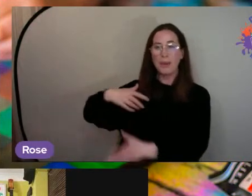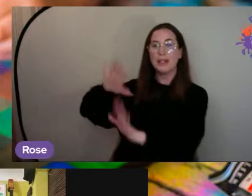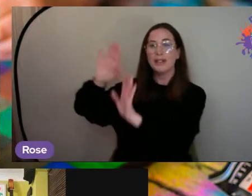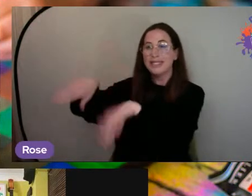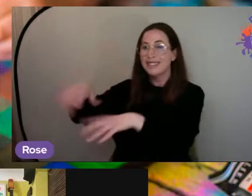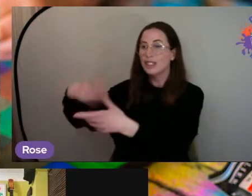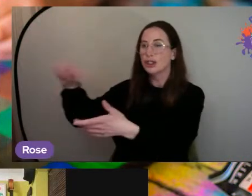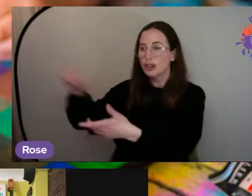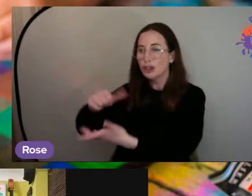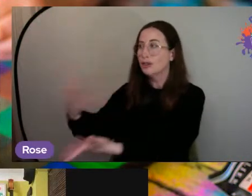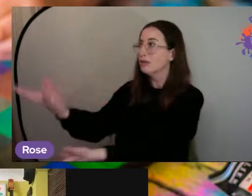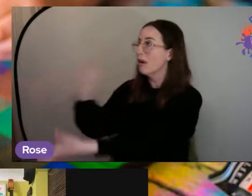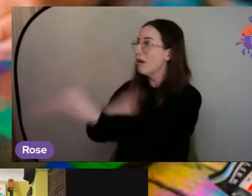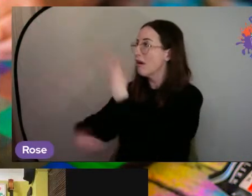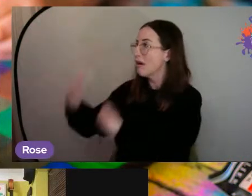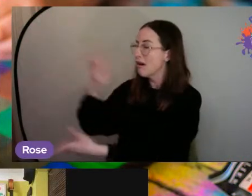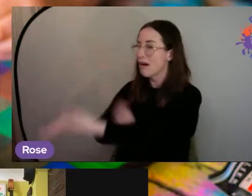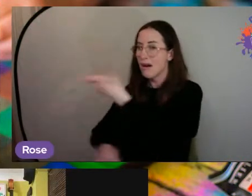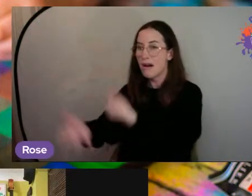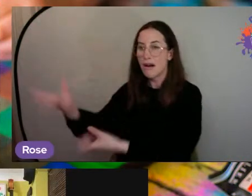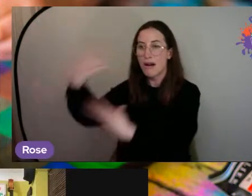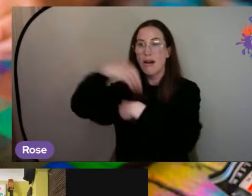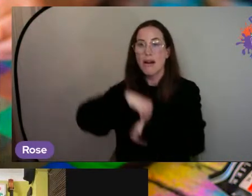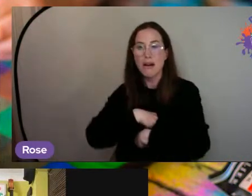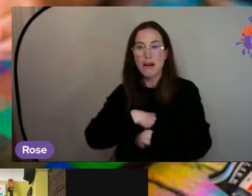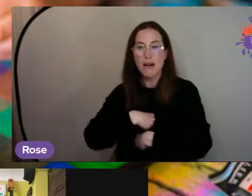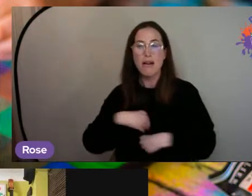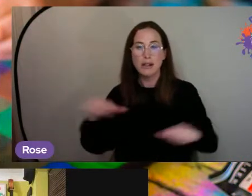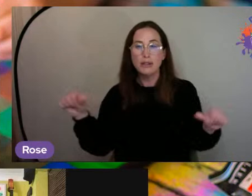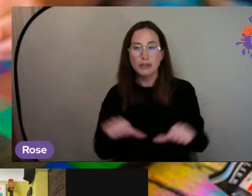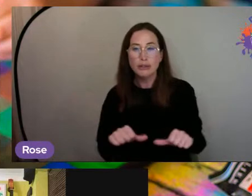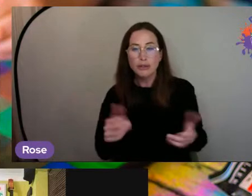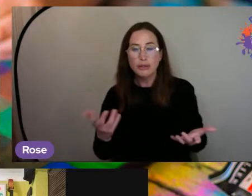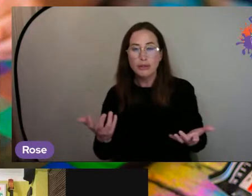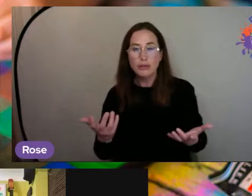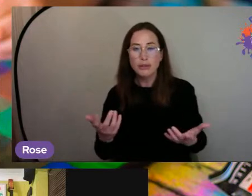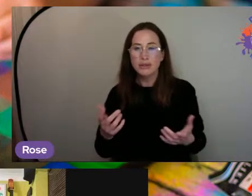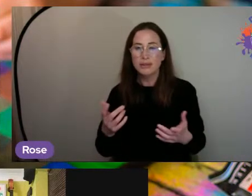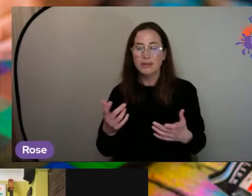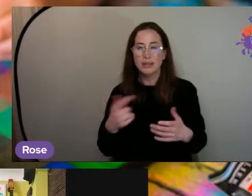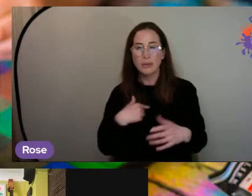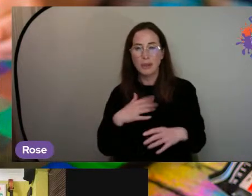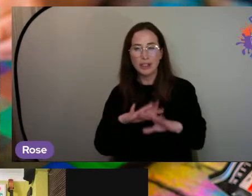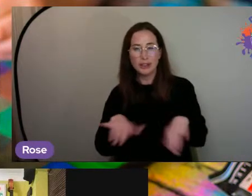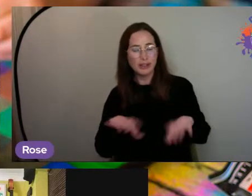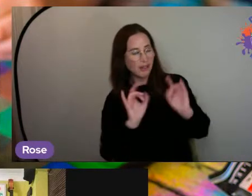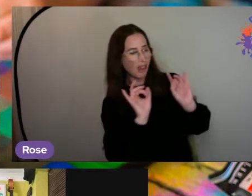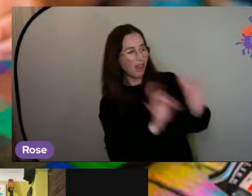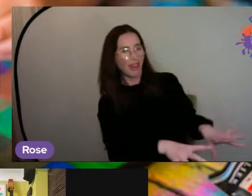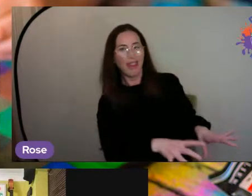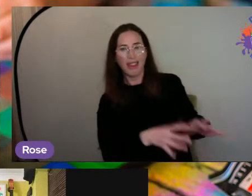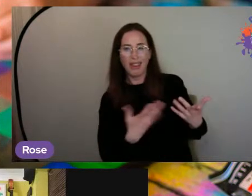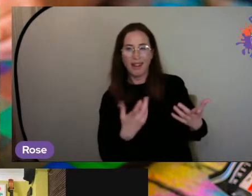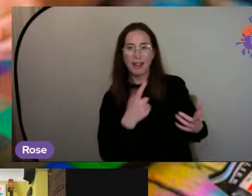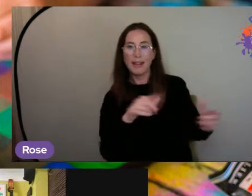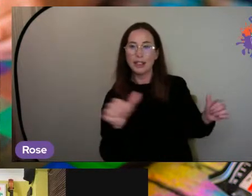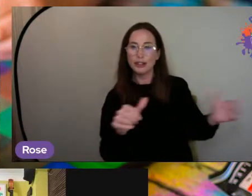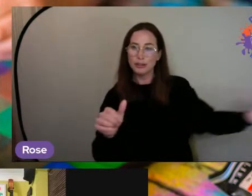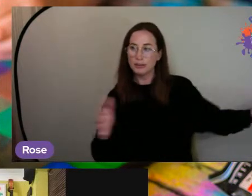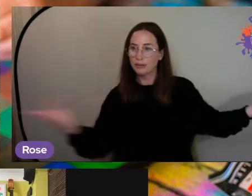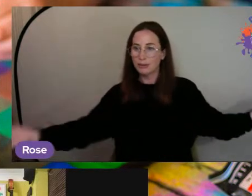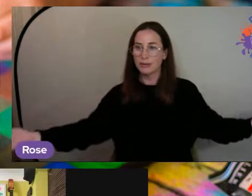leaving a lot of people in OAPs and incentives where they could connect with young people and give them life